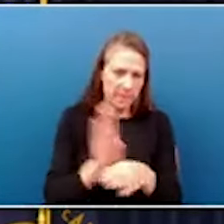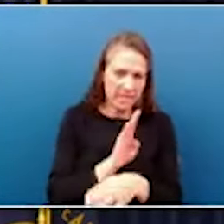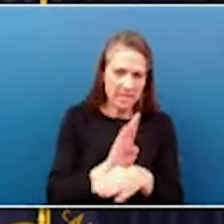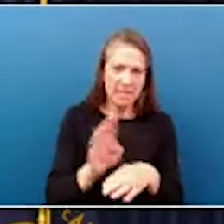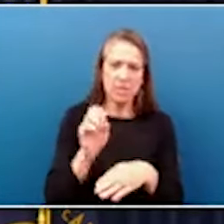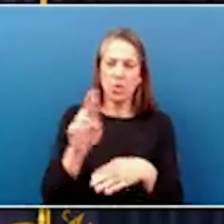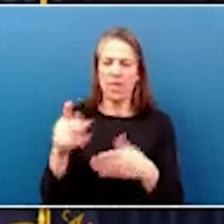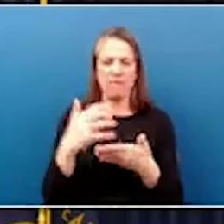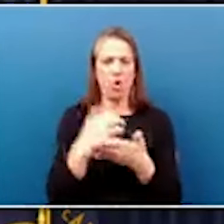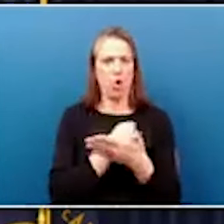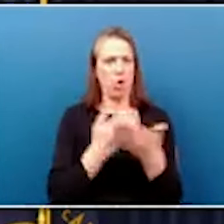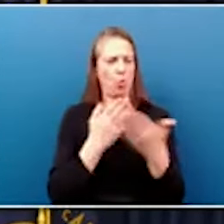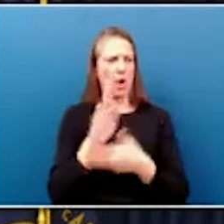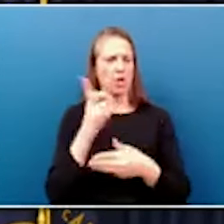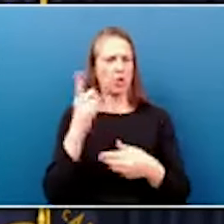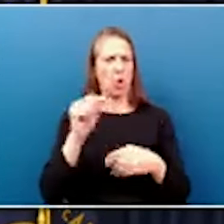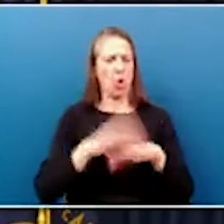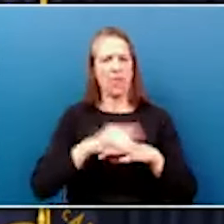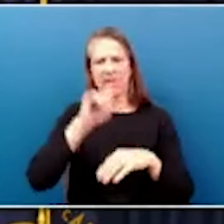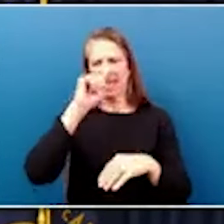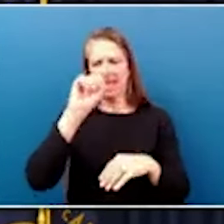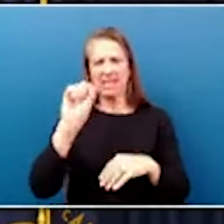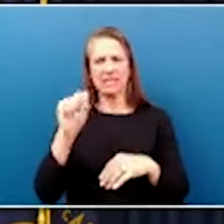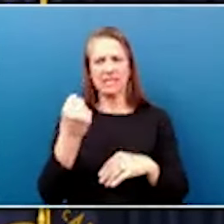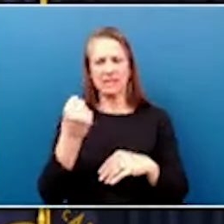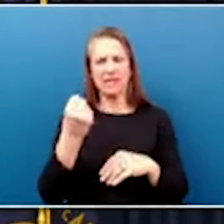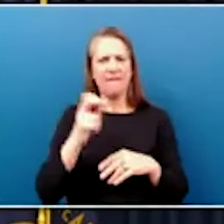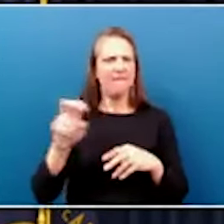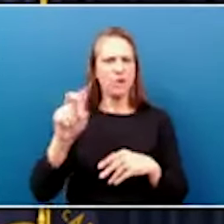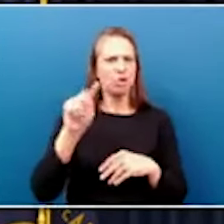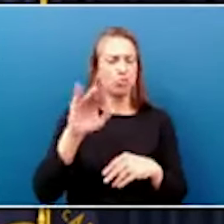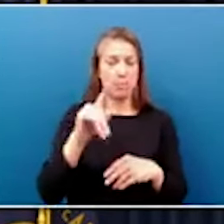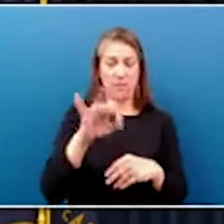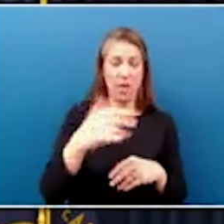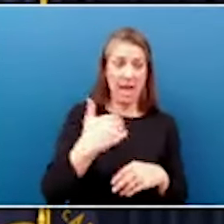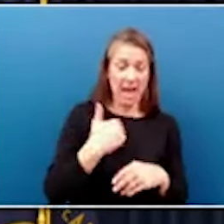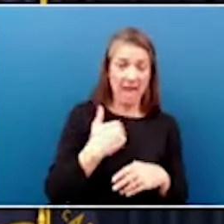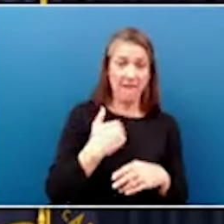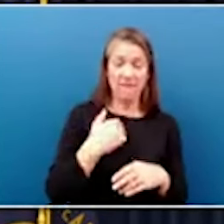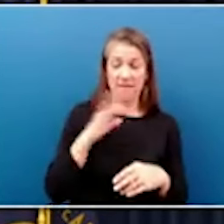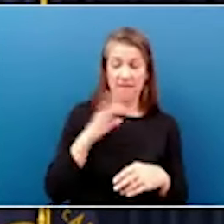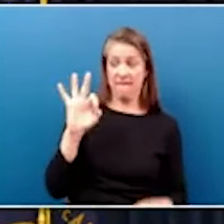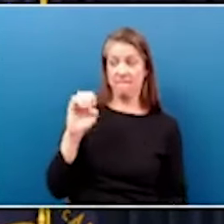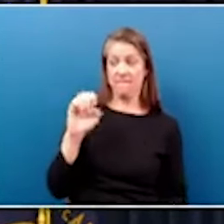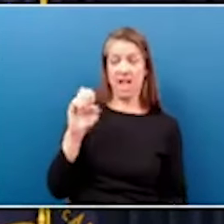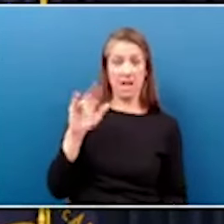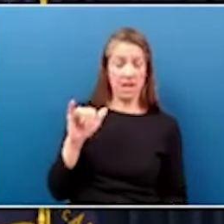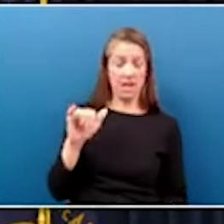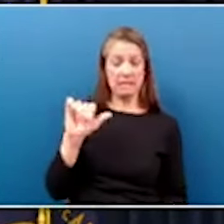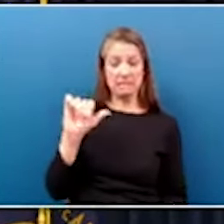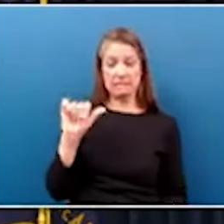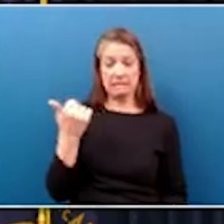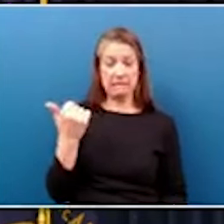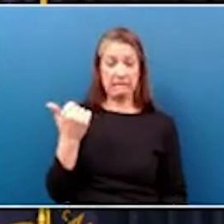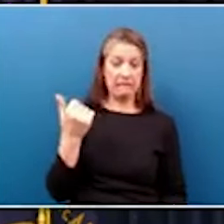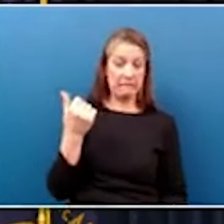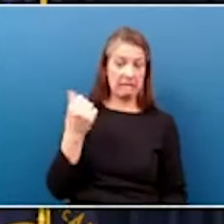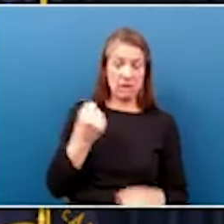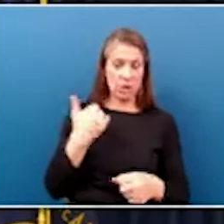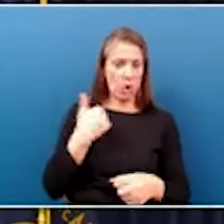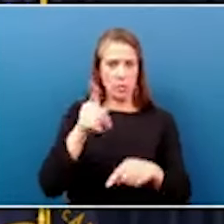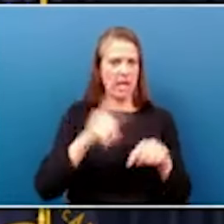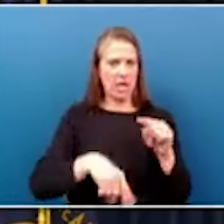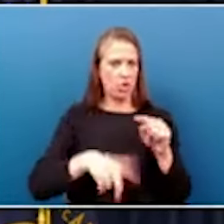to be able to go on their kids field trips, where if you have a felony, even if it's 10 plus years ago, you might not be able to do.